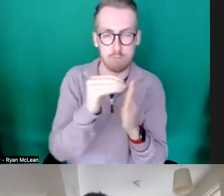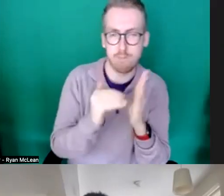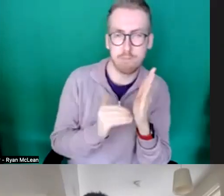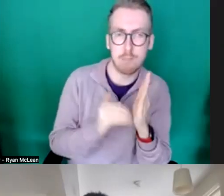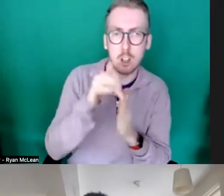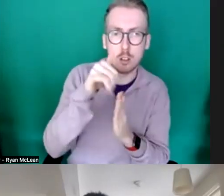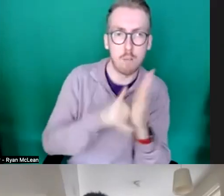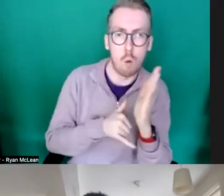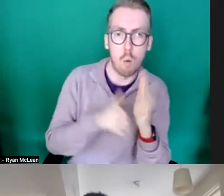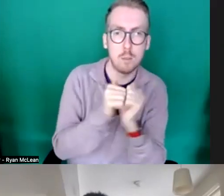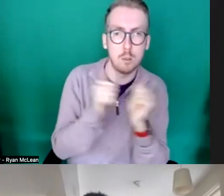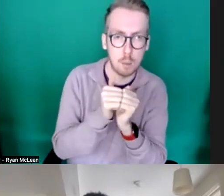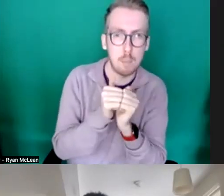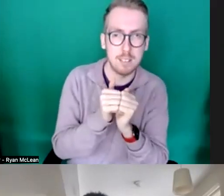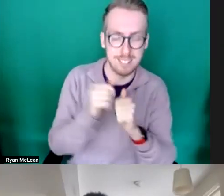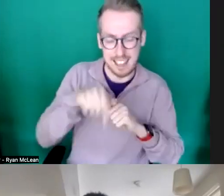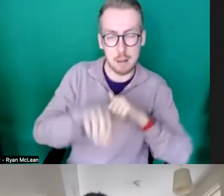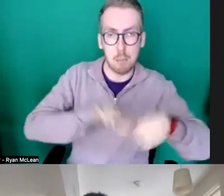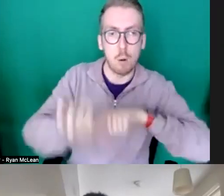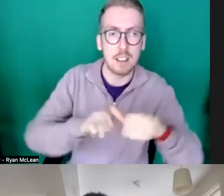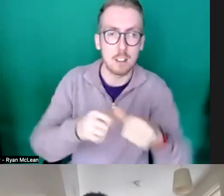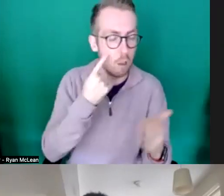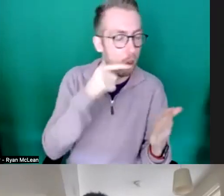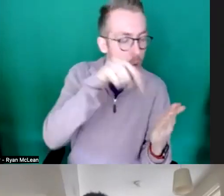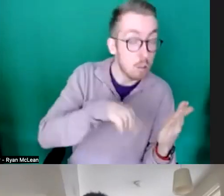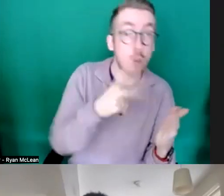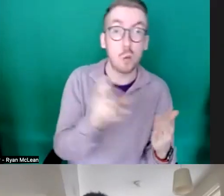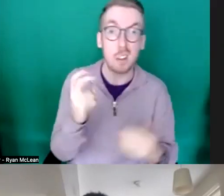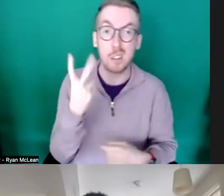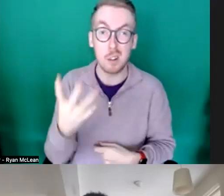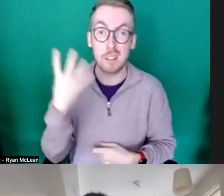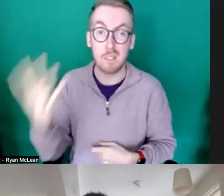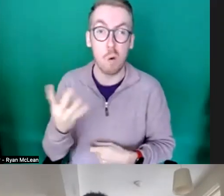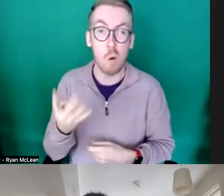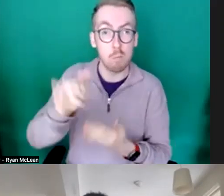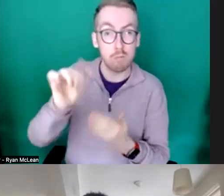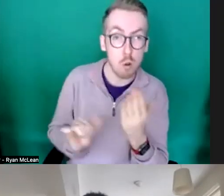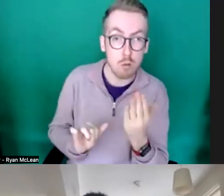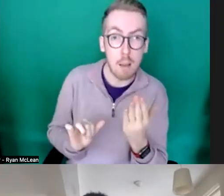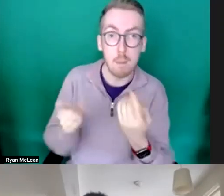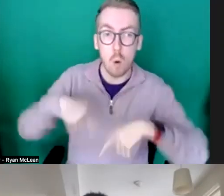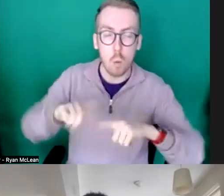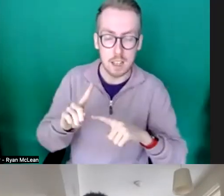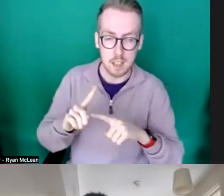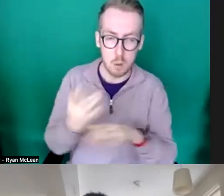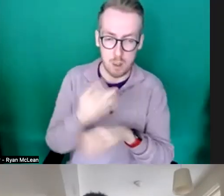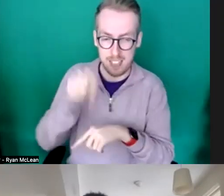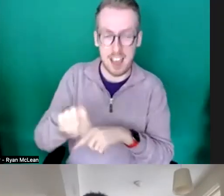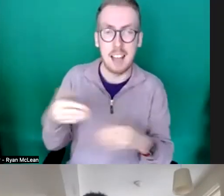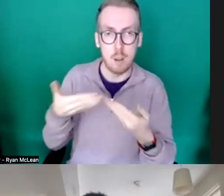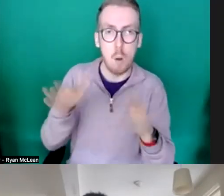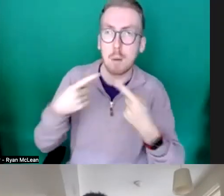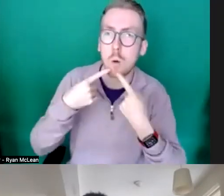um so uh in terms of 2024 programming and we'd be looking at the open call for that